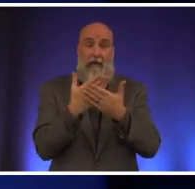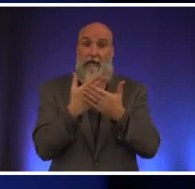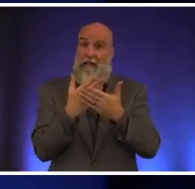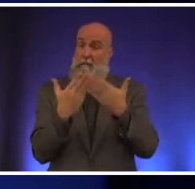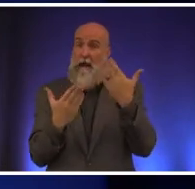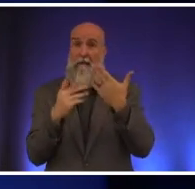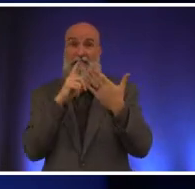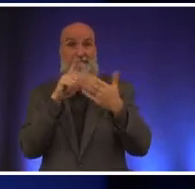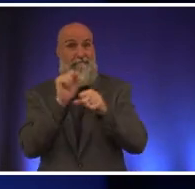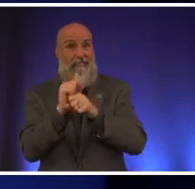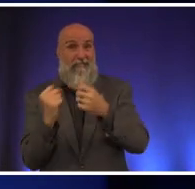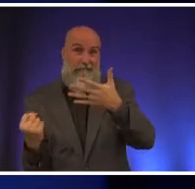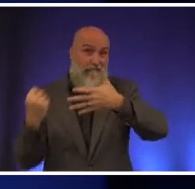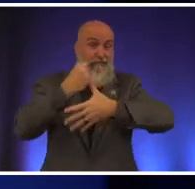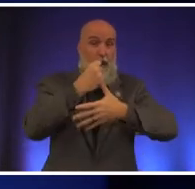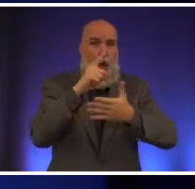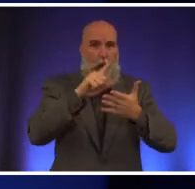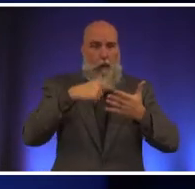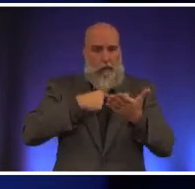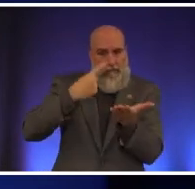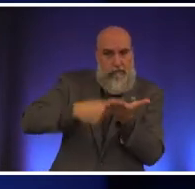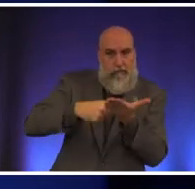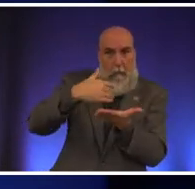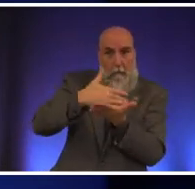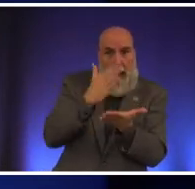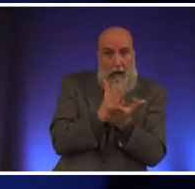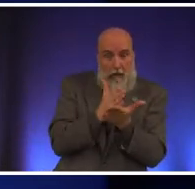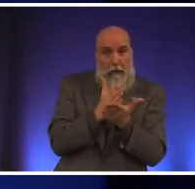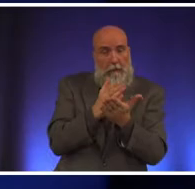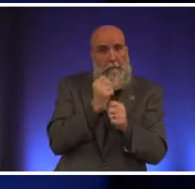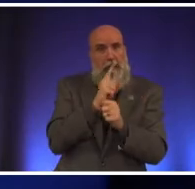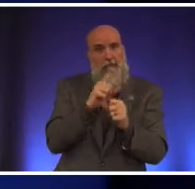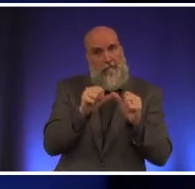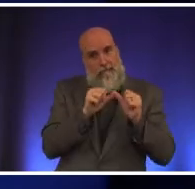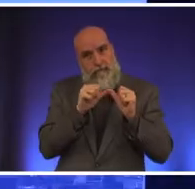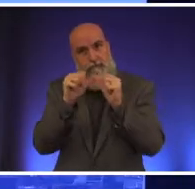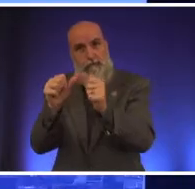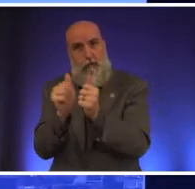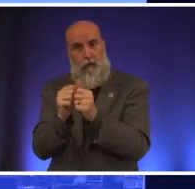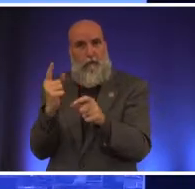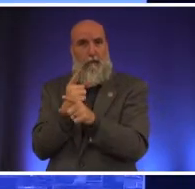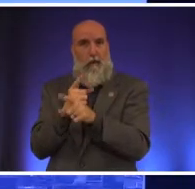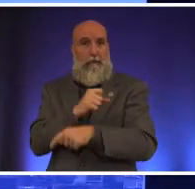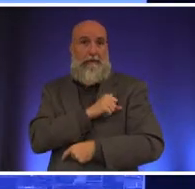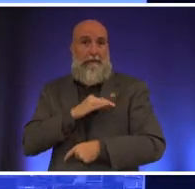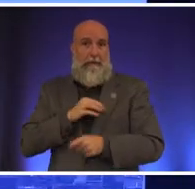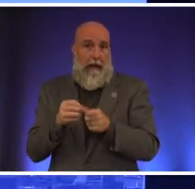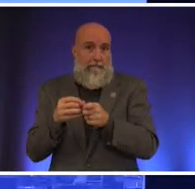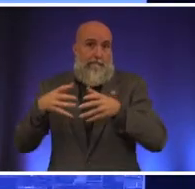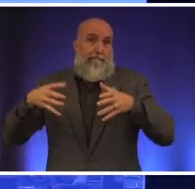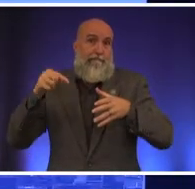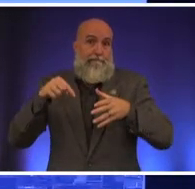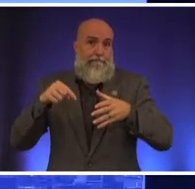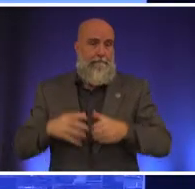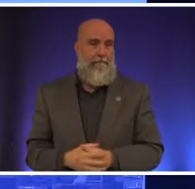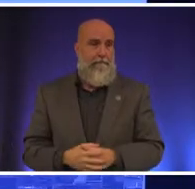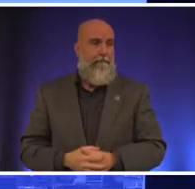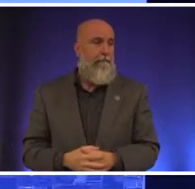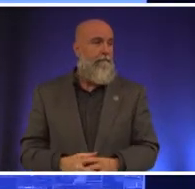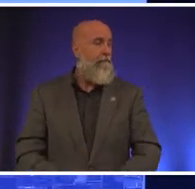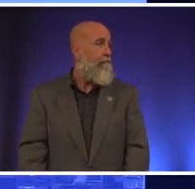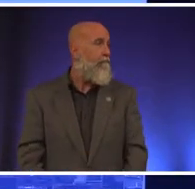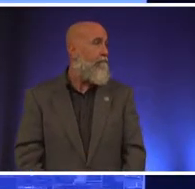the first thing that we budget for in order to maintain the staffing levels santa here's